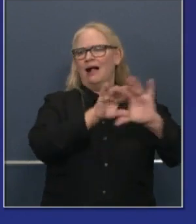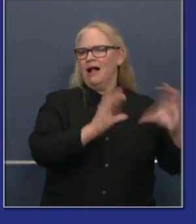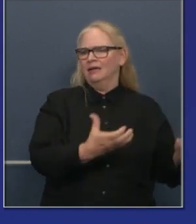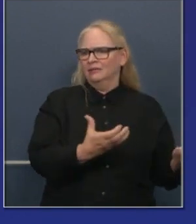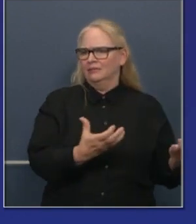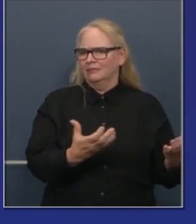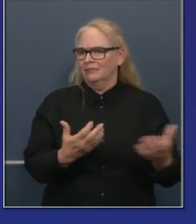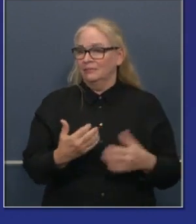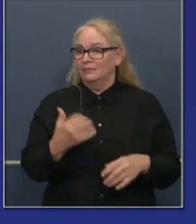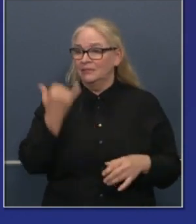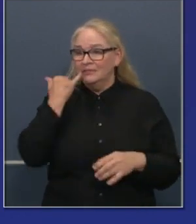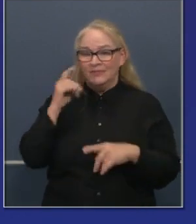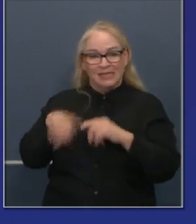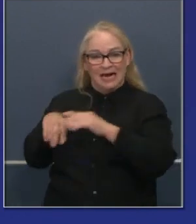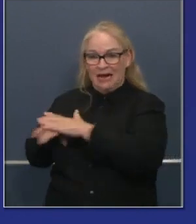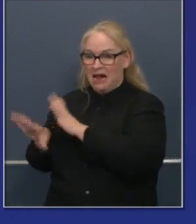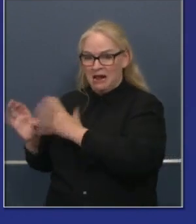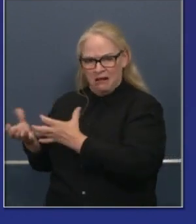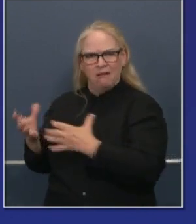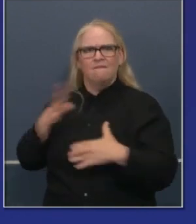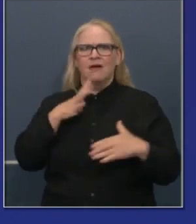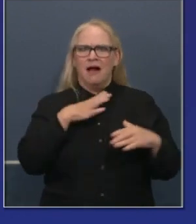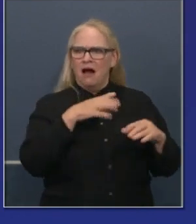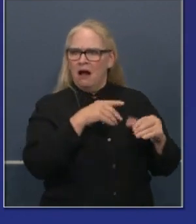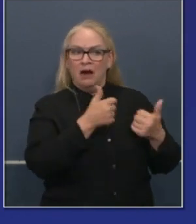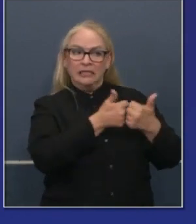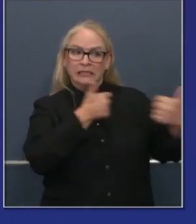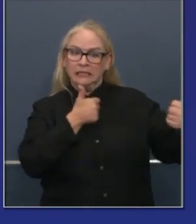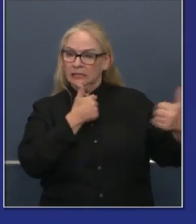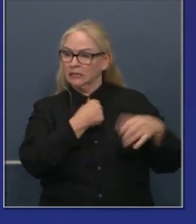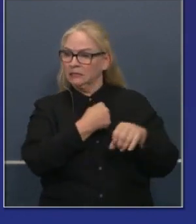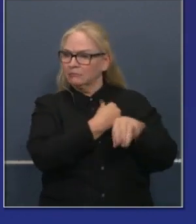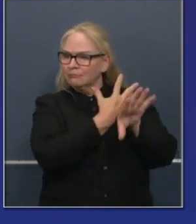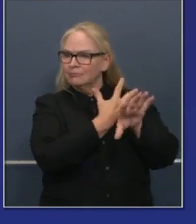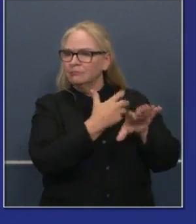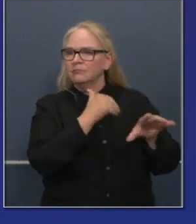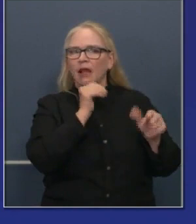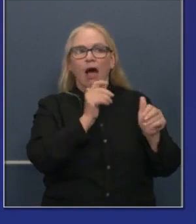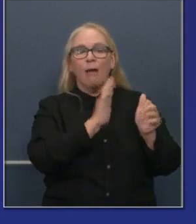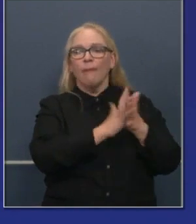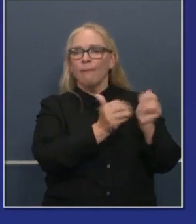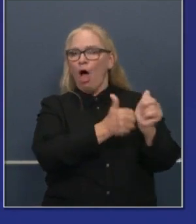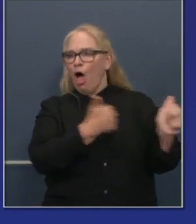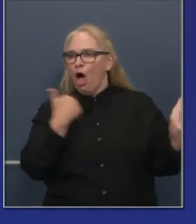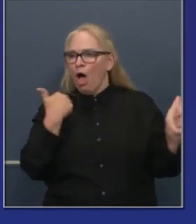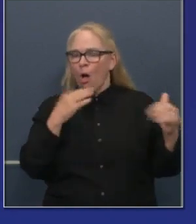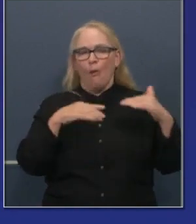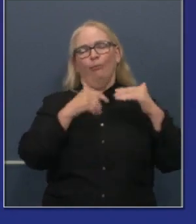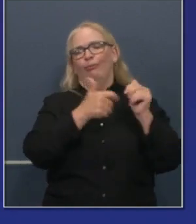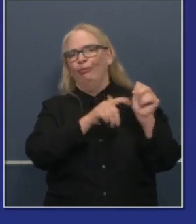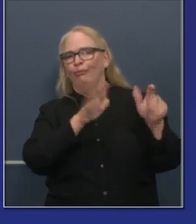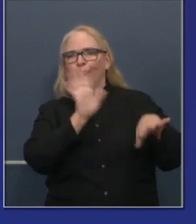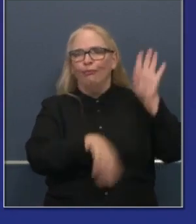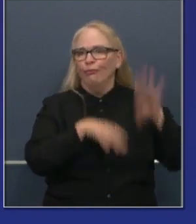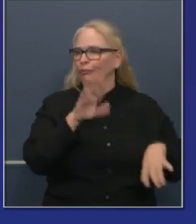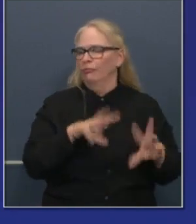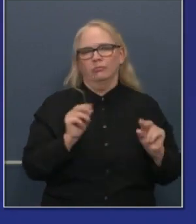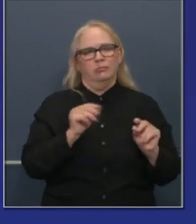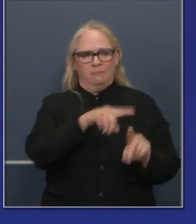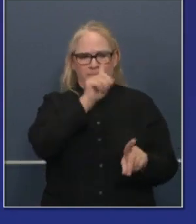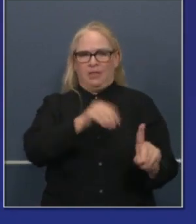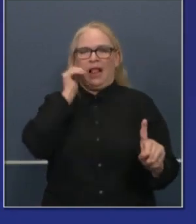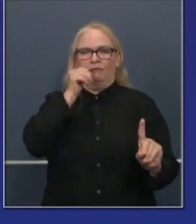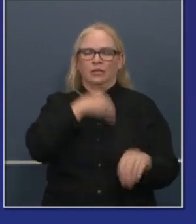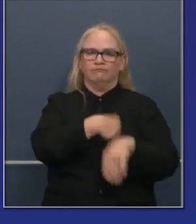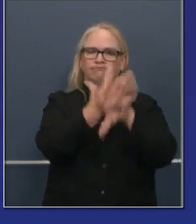learning. We also want to make sure that we are always mindful of our students that are homeless, our students that